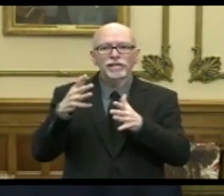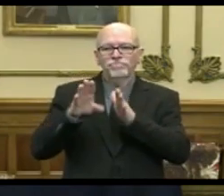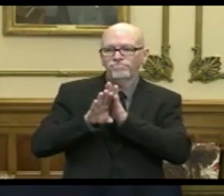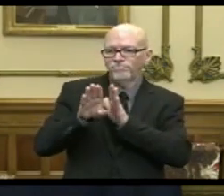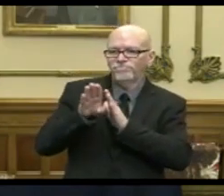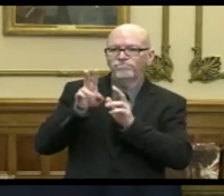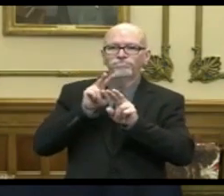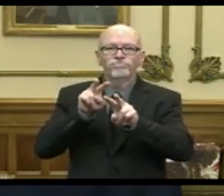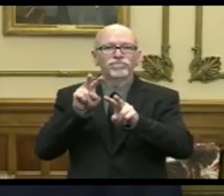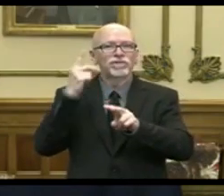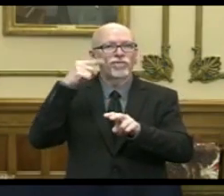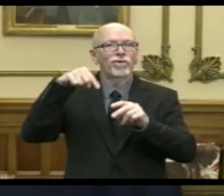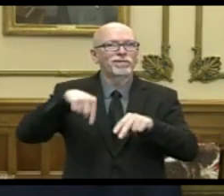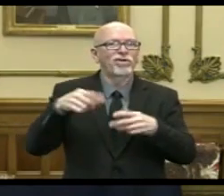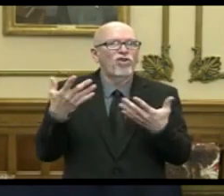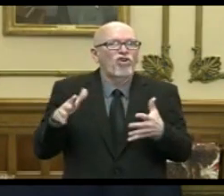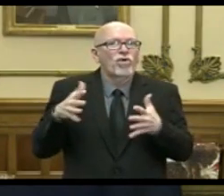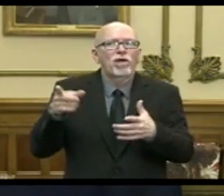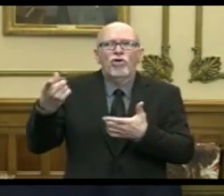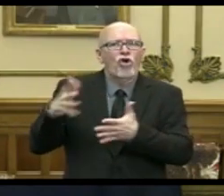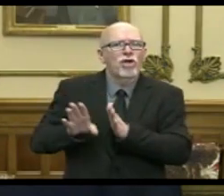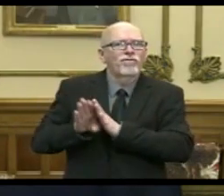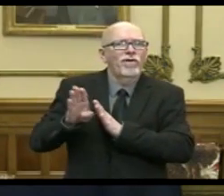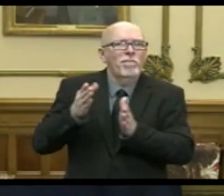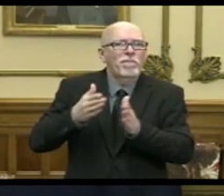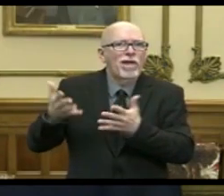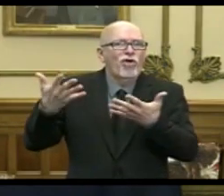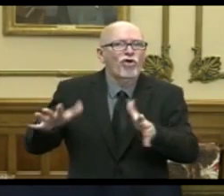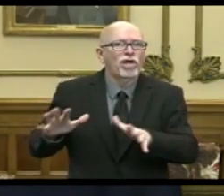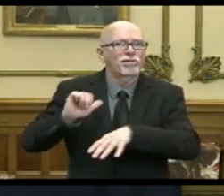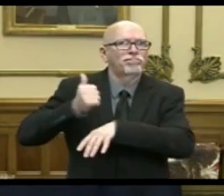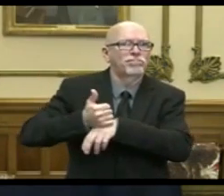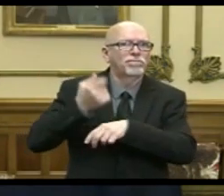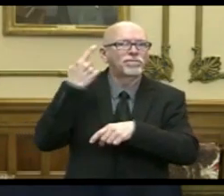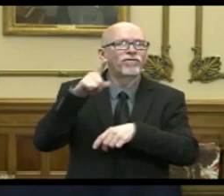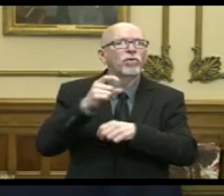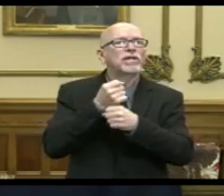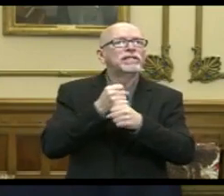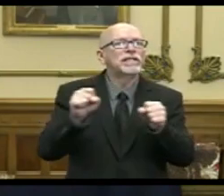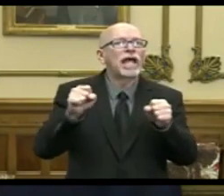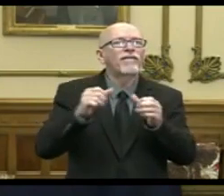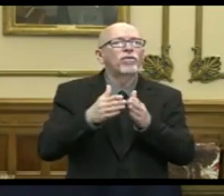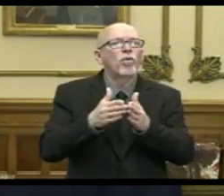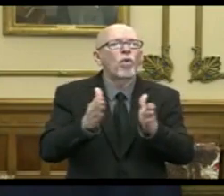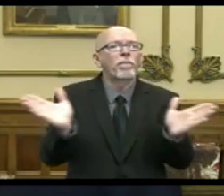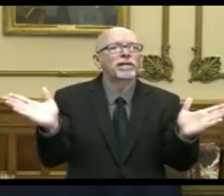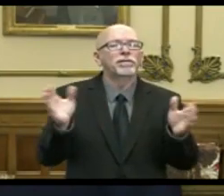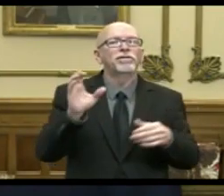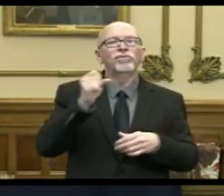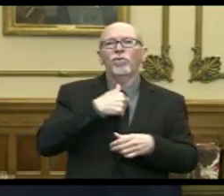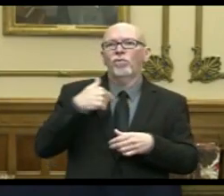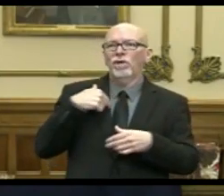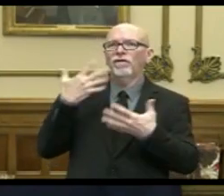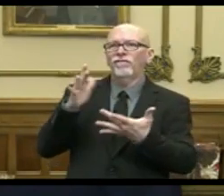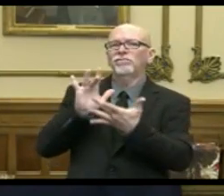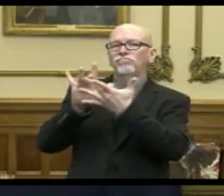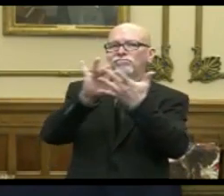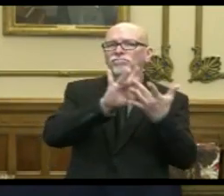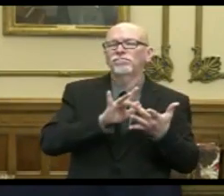for this phase, put together plans in place for a safe reopen. And so we've reached out to